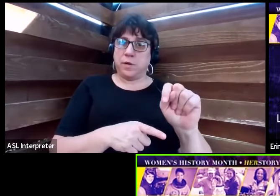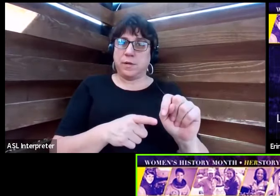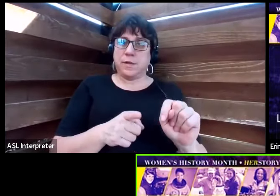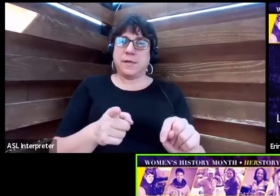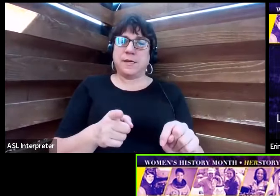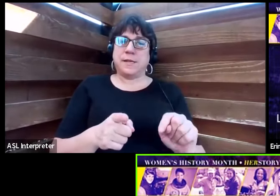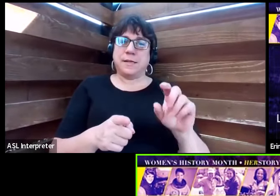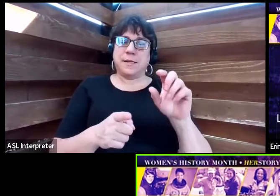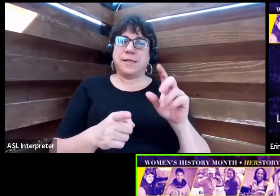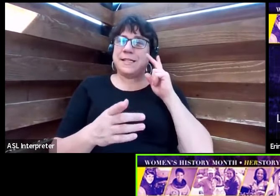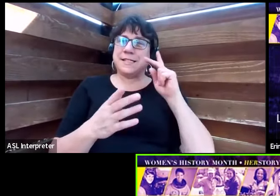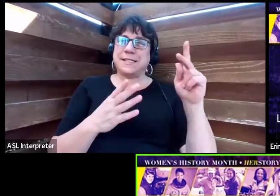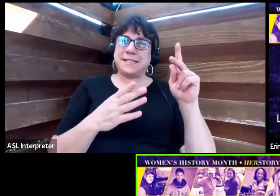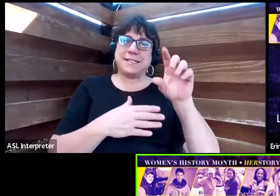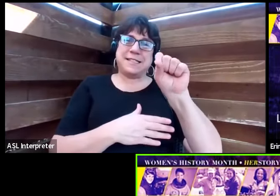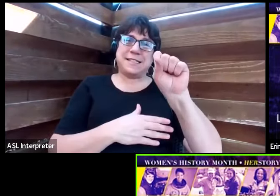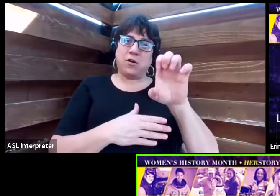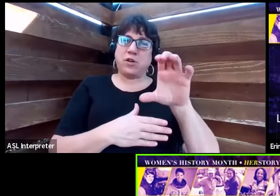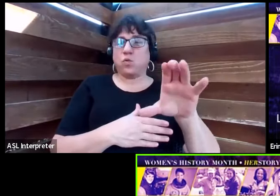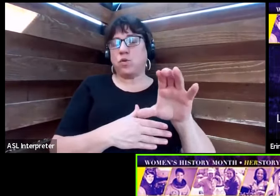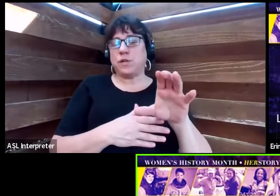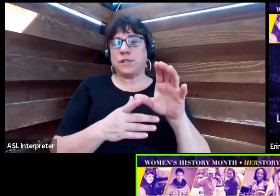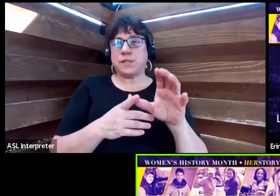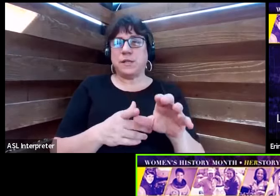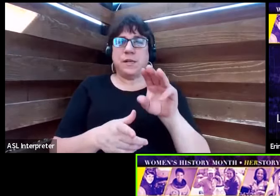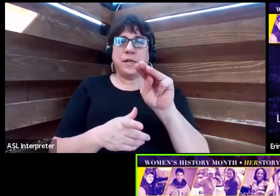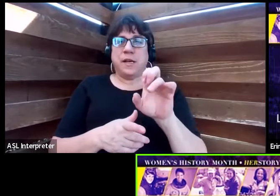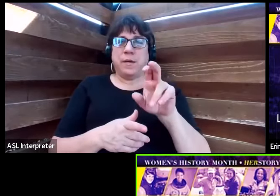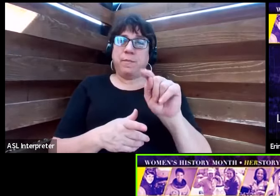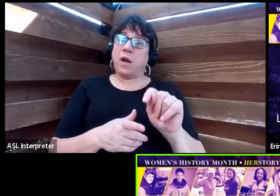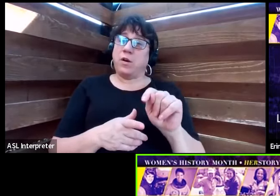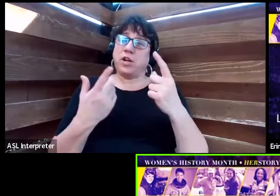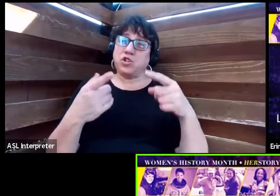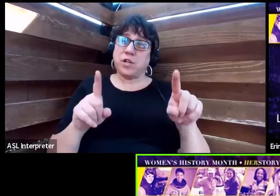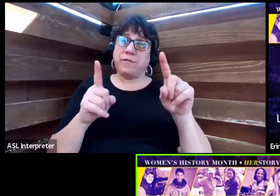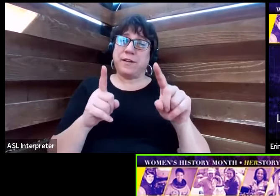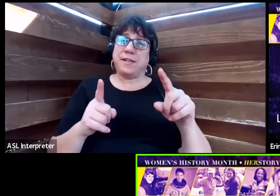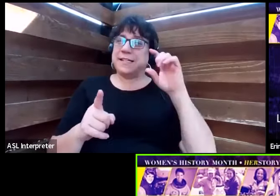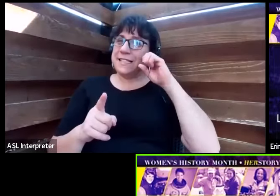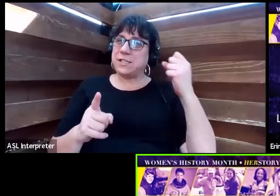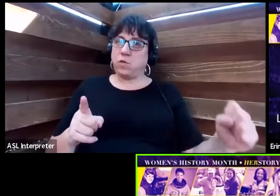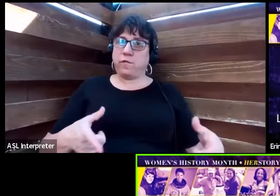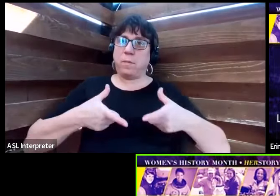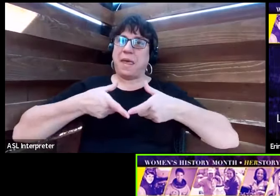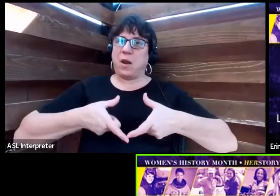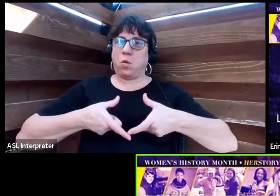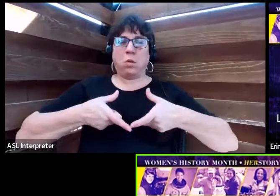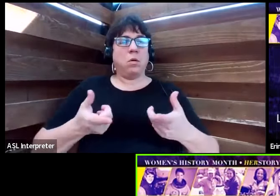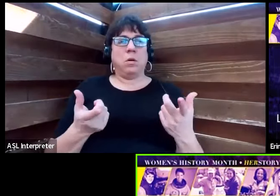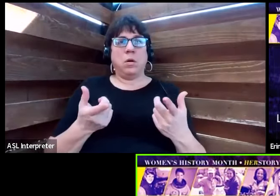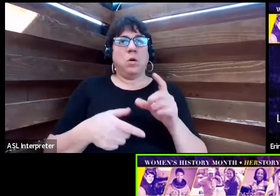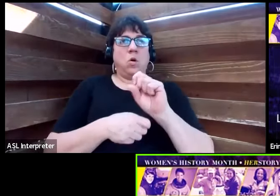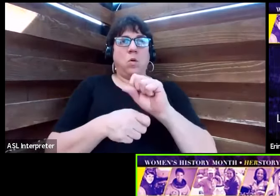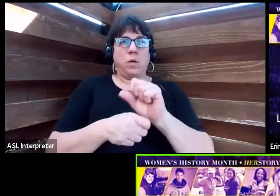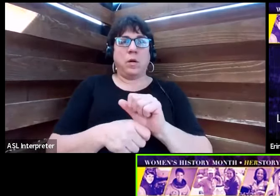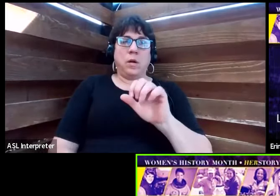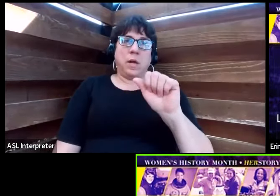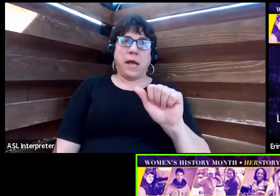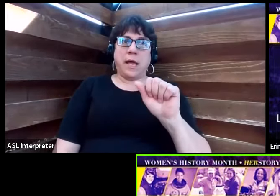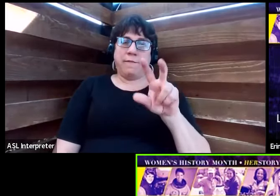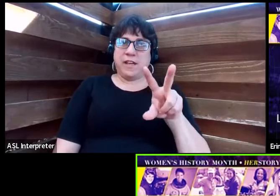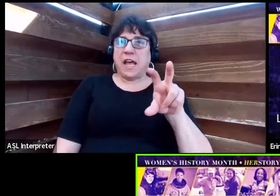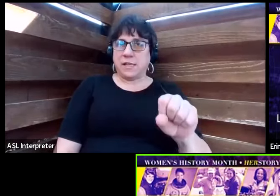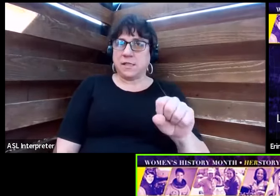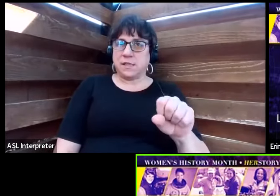Secretary's Meritorious Achievement Silver Medal for her work in AVS's, or Aviation